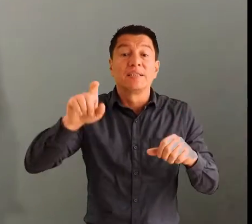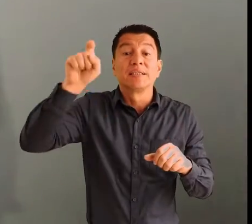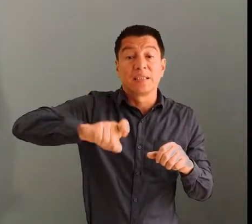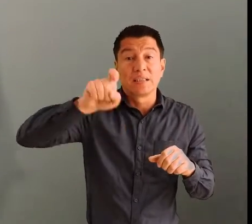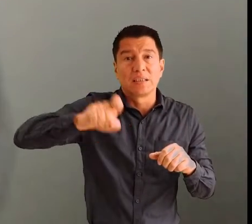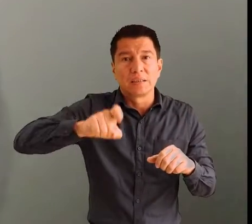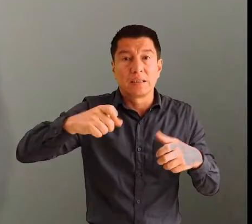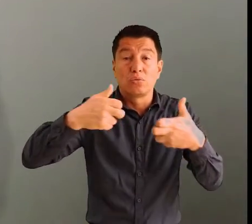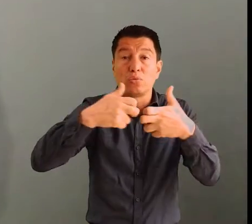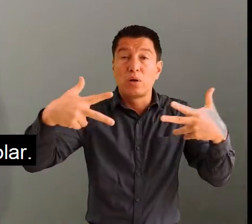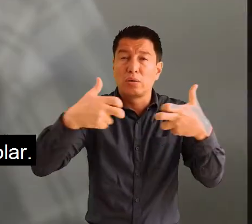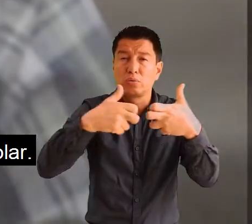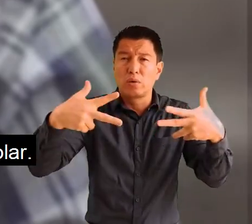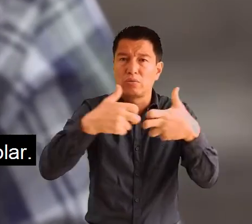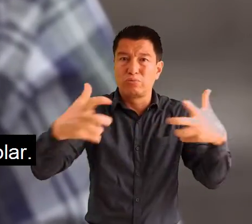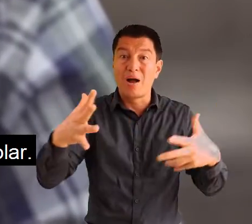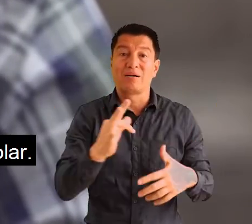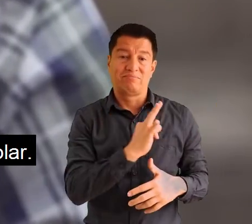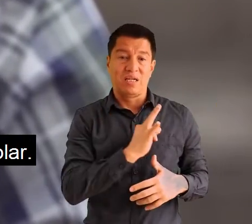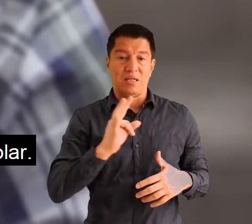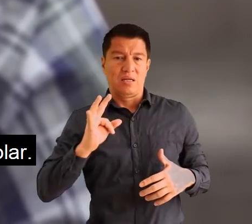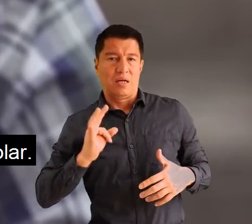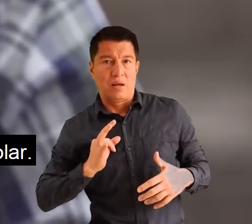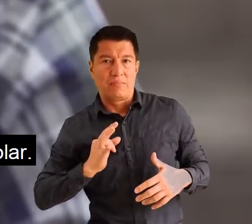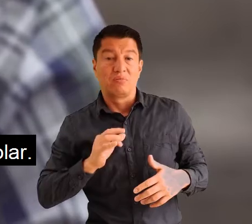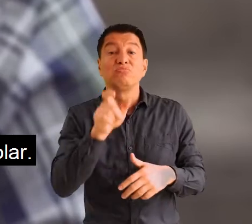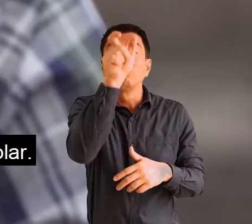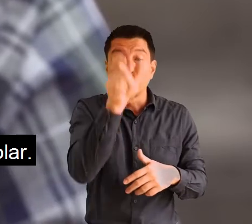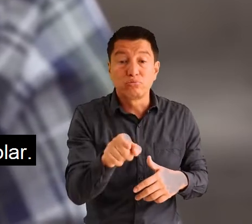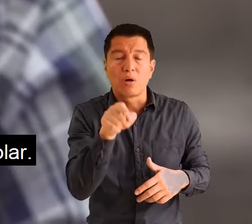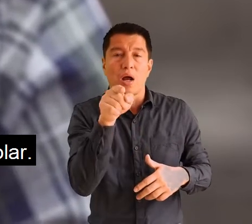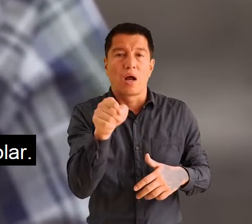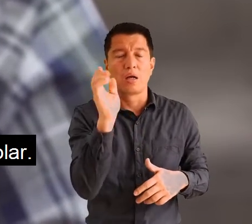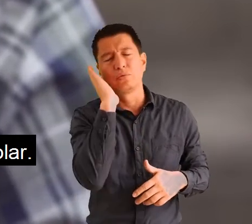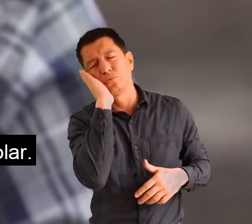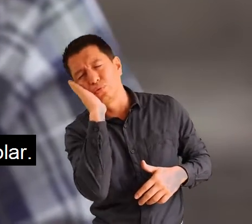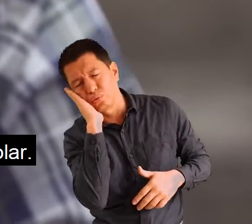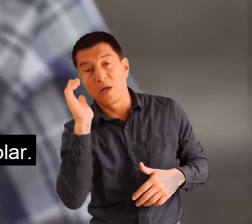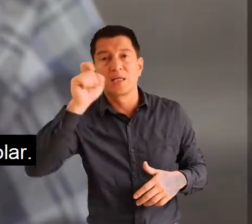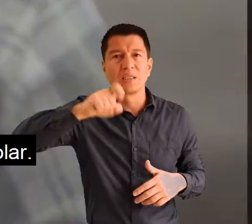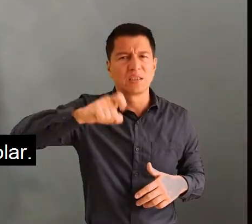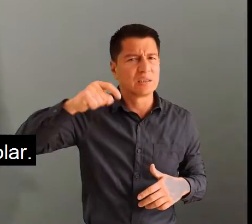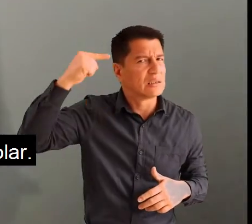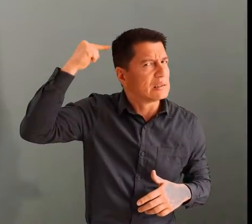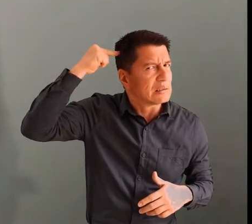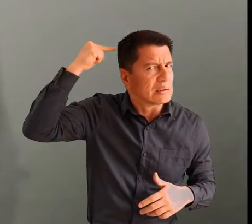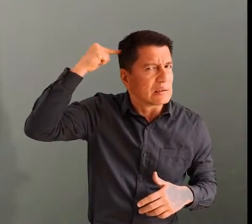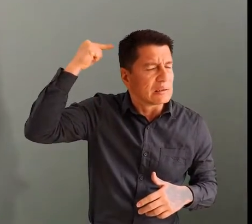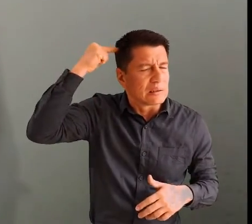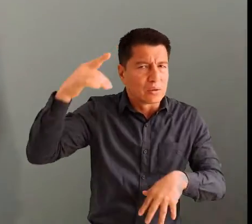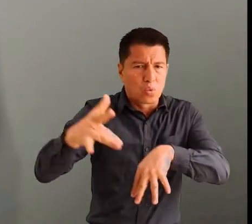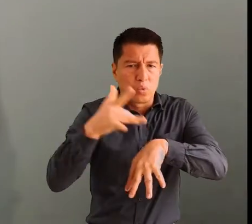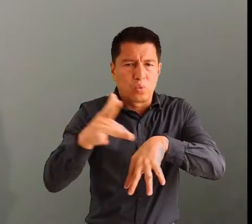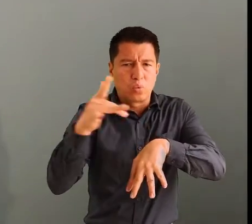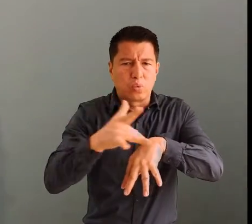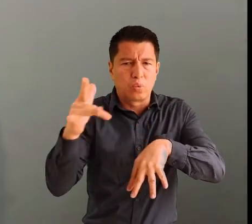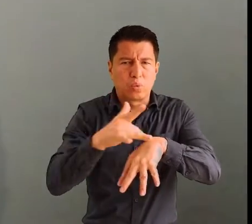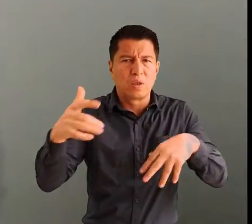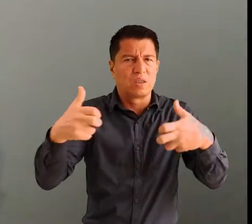about electro-compulsive therapy. It is used for severe major depression or bipolar disorder. It